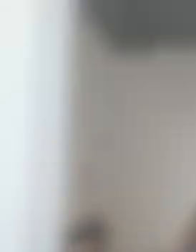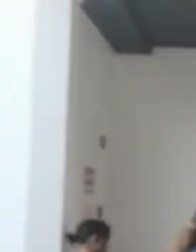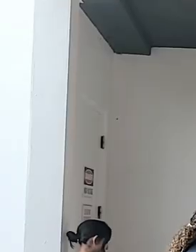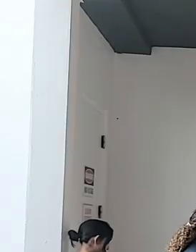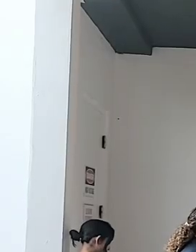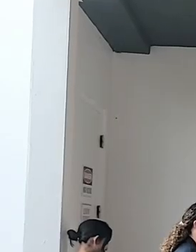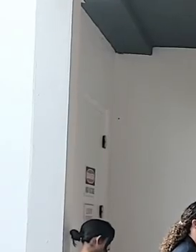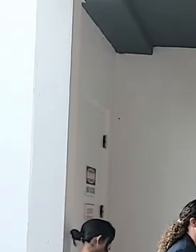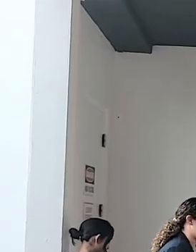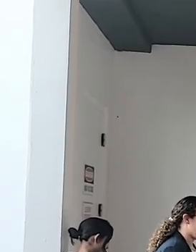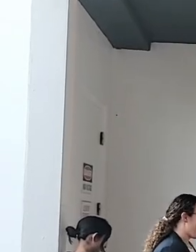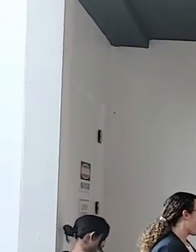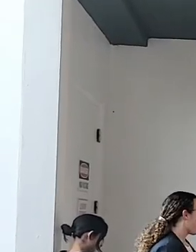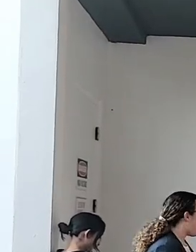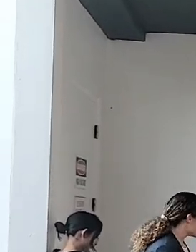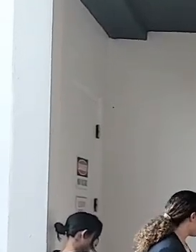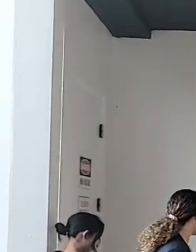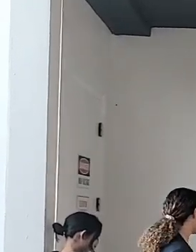Come on!